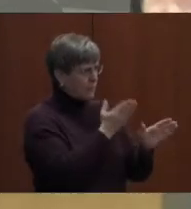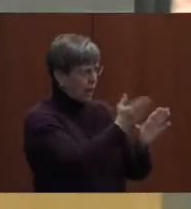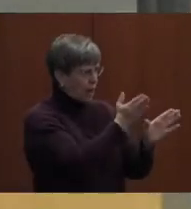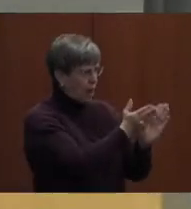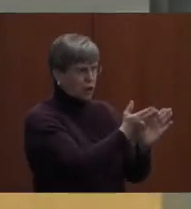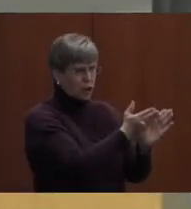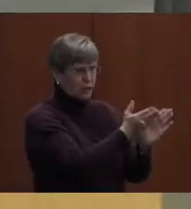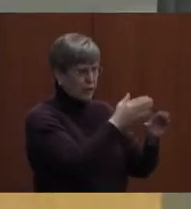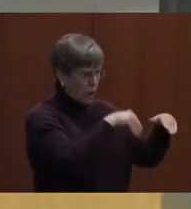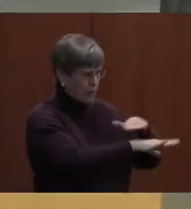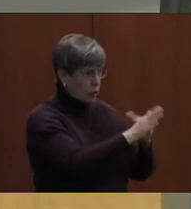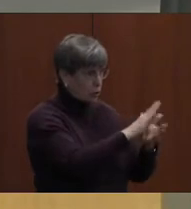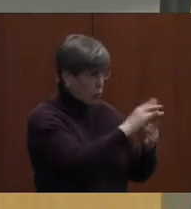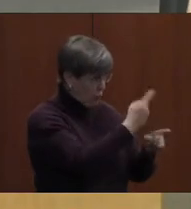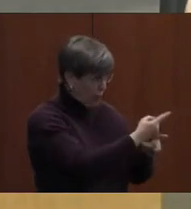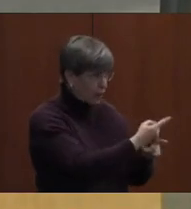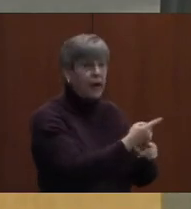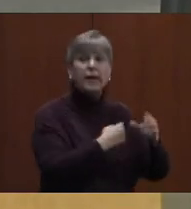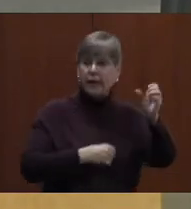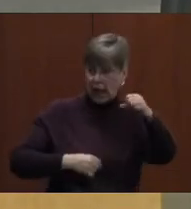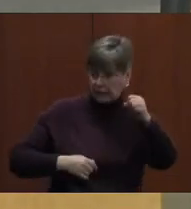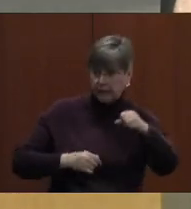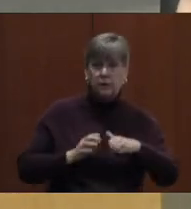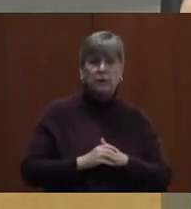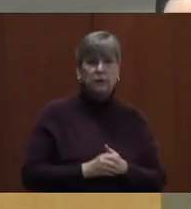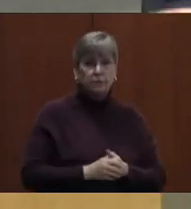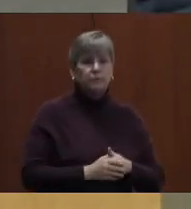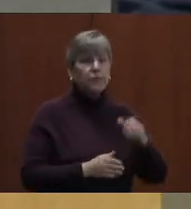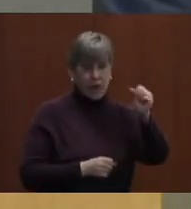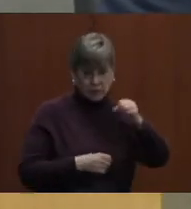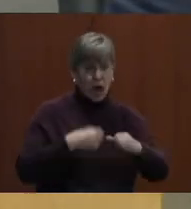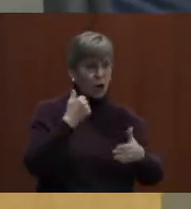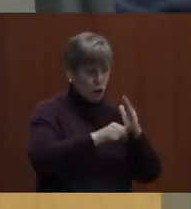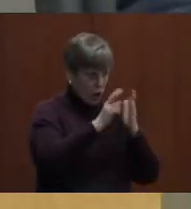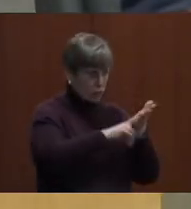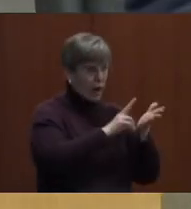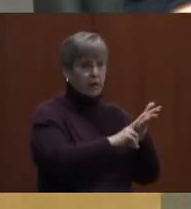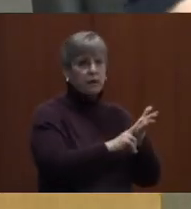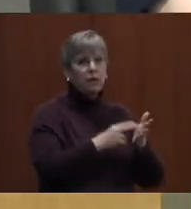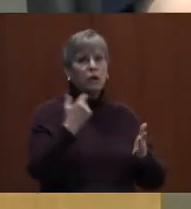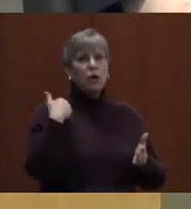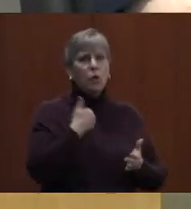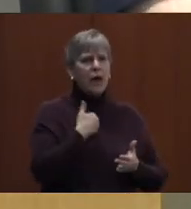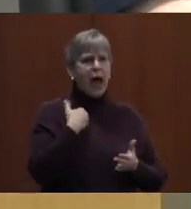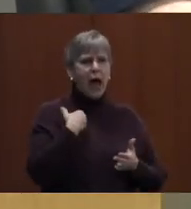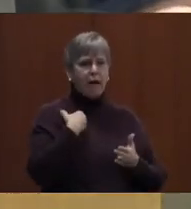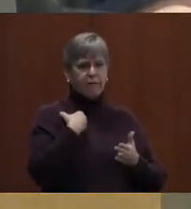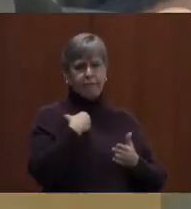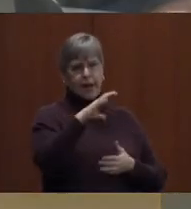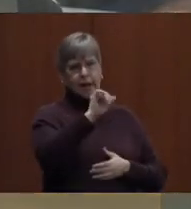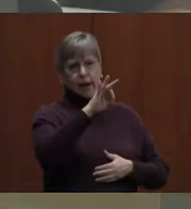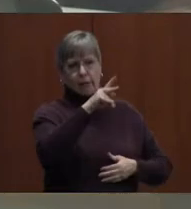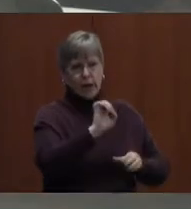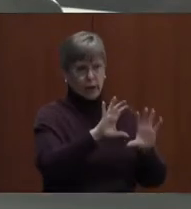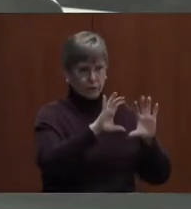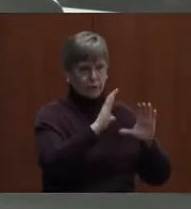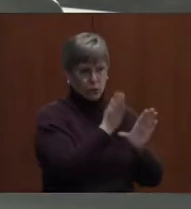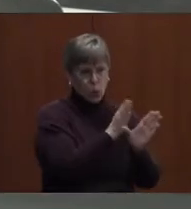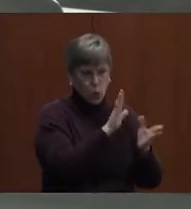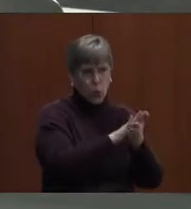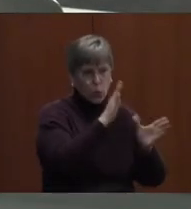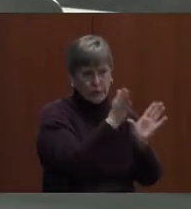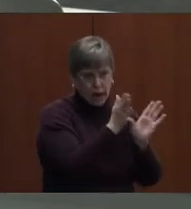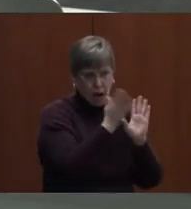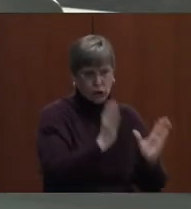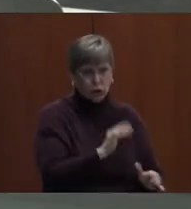come into the school, correct, have appointments on premise. And we have a cadre of school psychologists as well that also